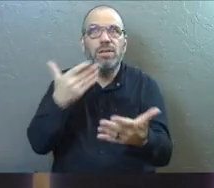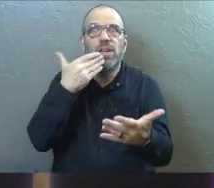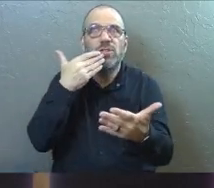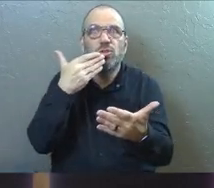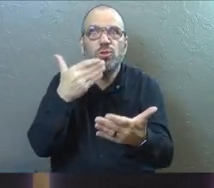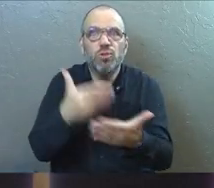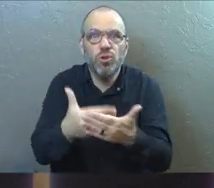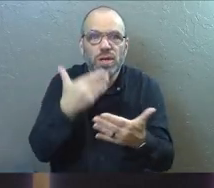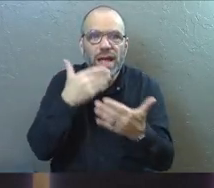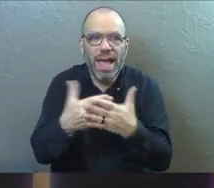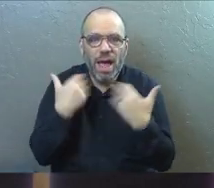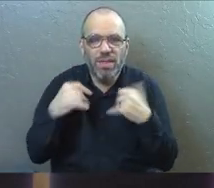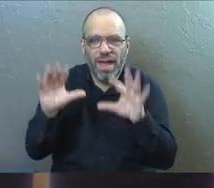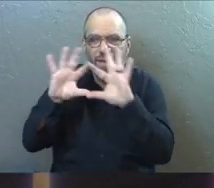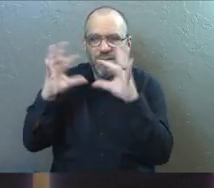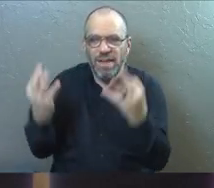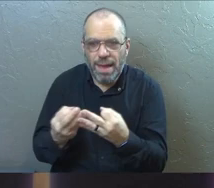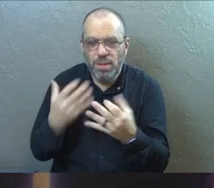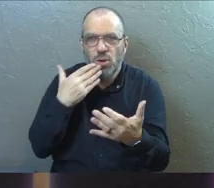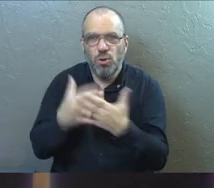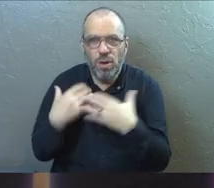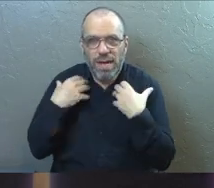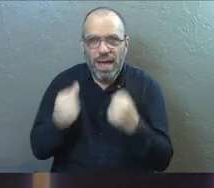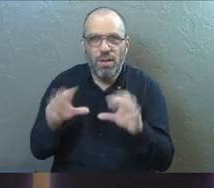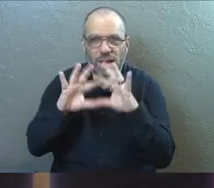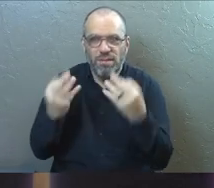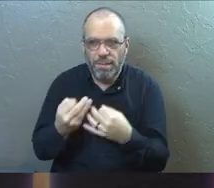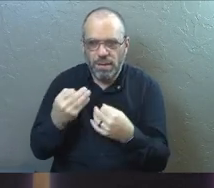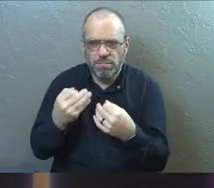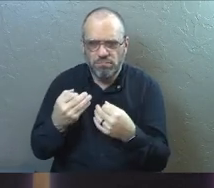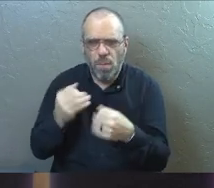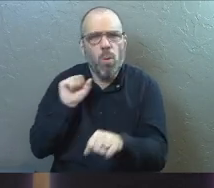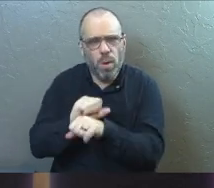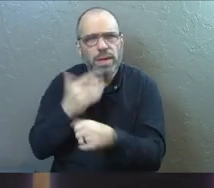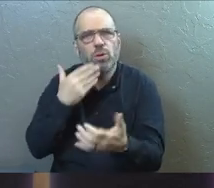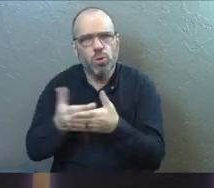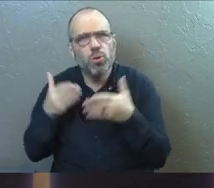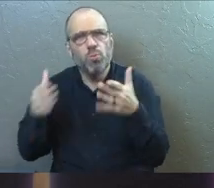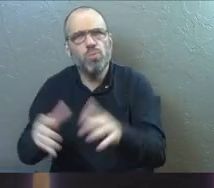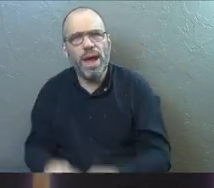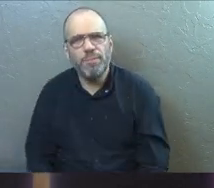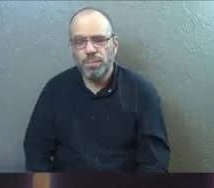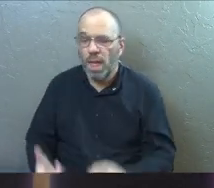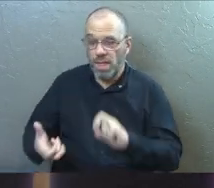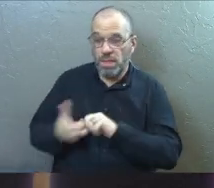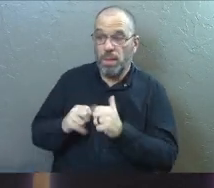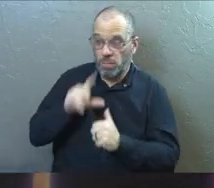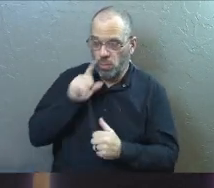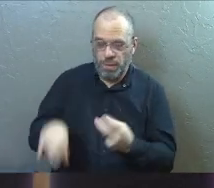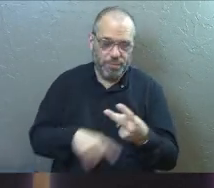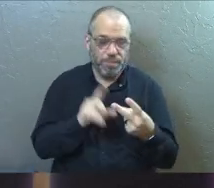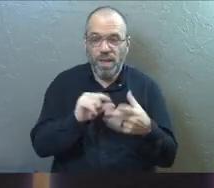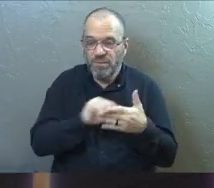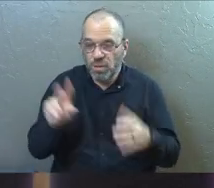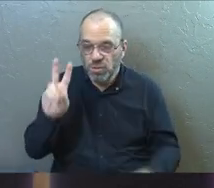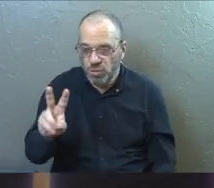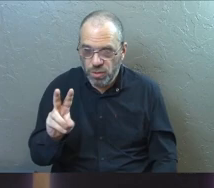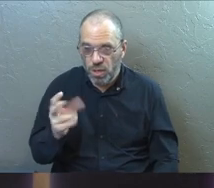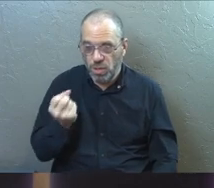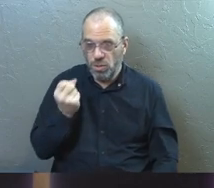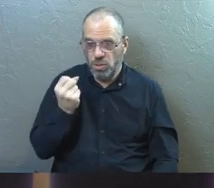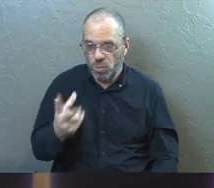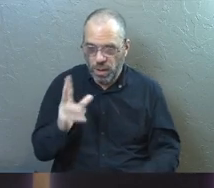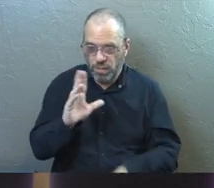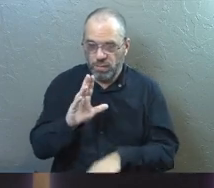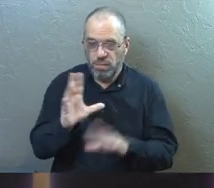good. That's a good, healthy family operating in a good way. The problem was real. Verse two. So the 12